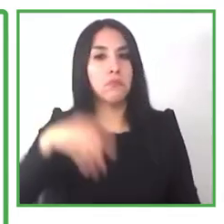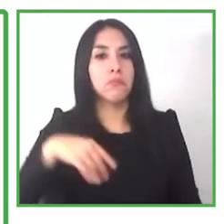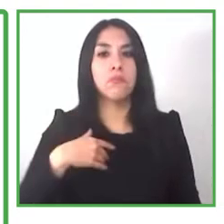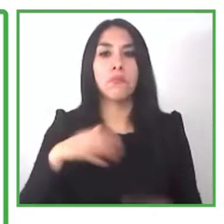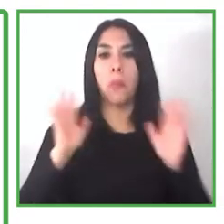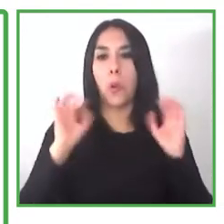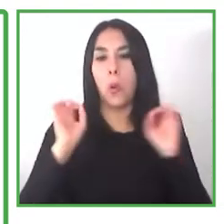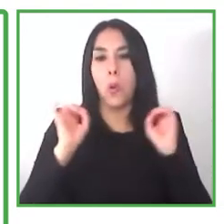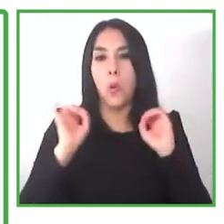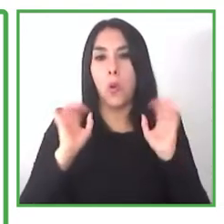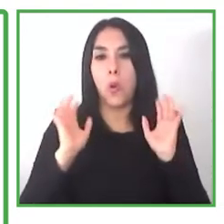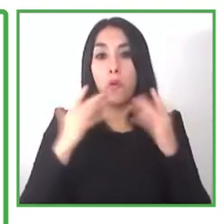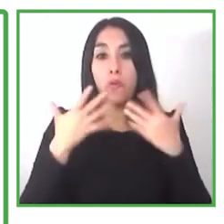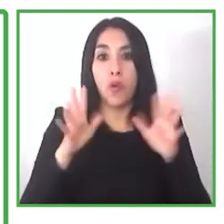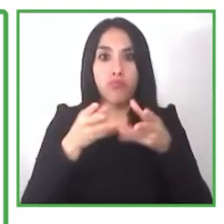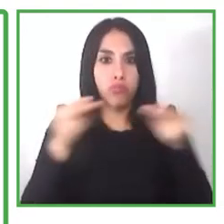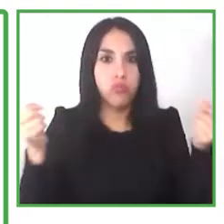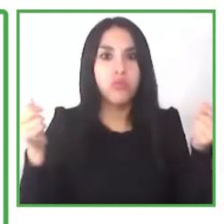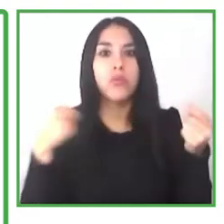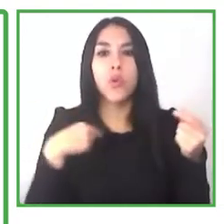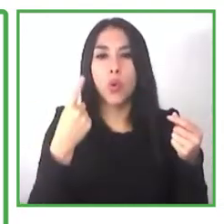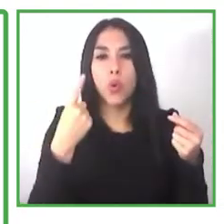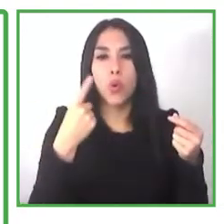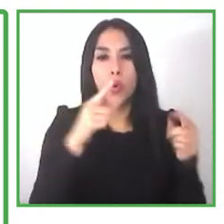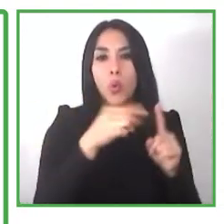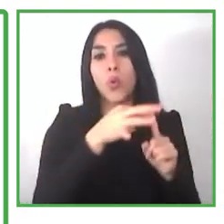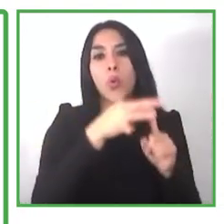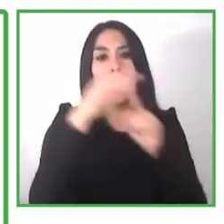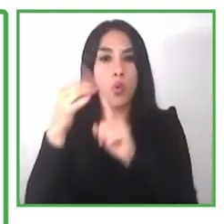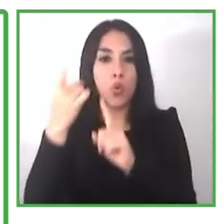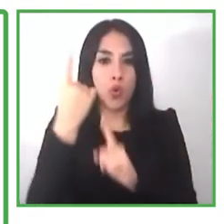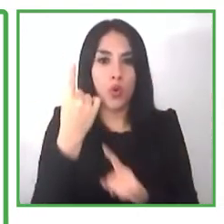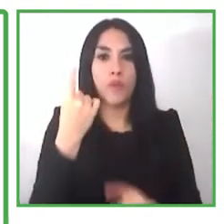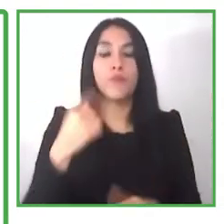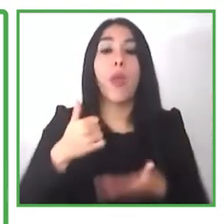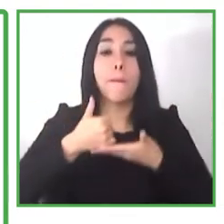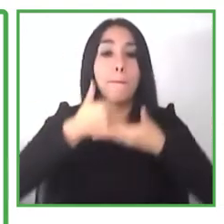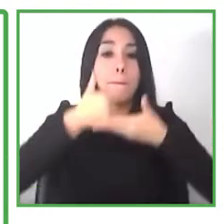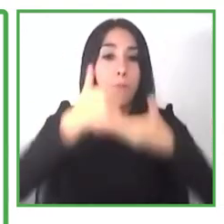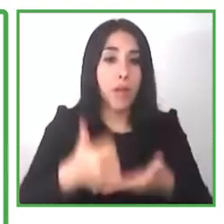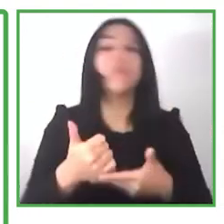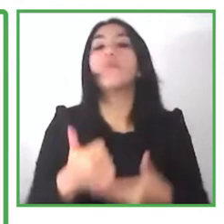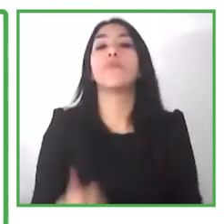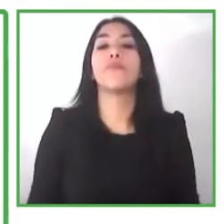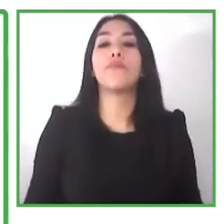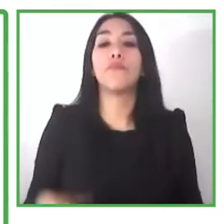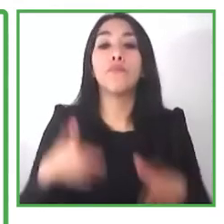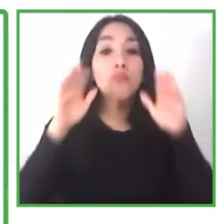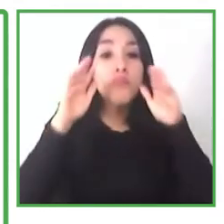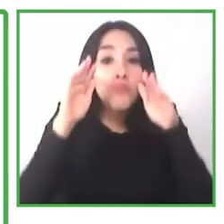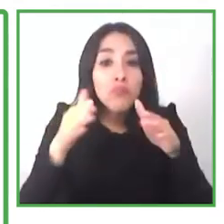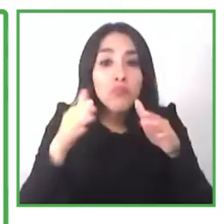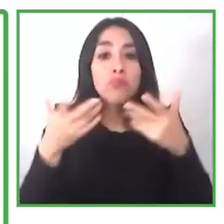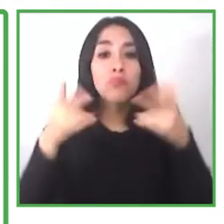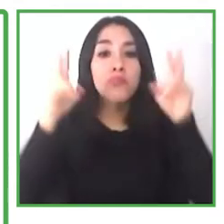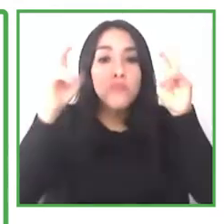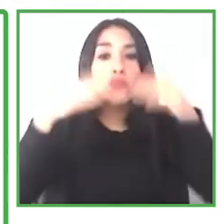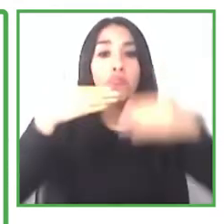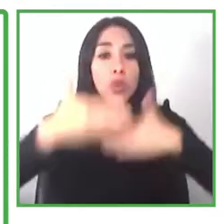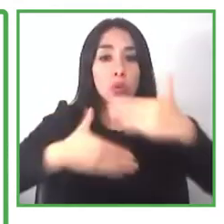and contracts that protect the rights of the intellectually disabled young adults that are employed in those environments